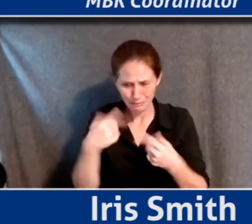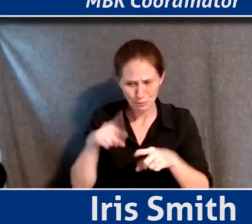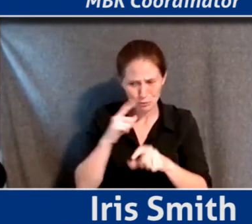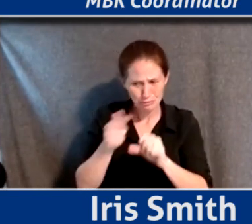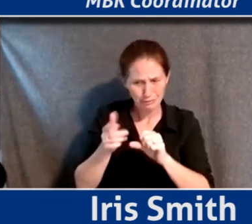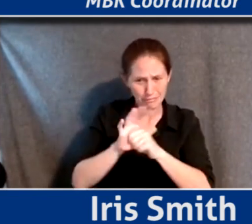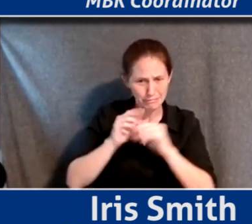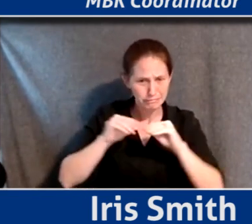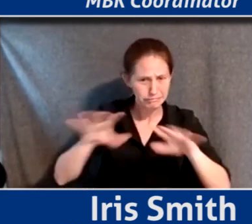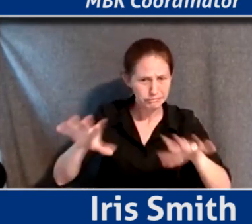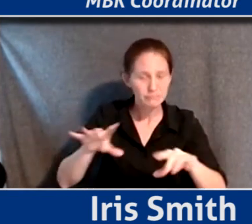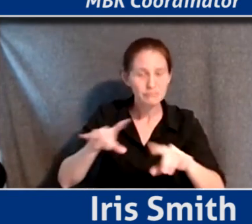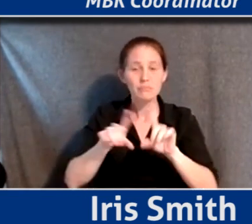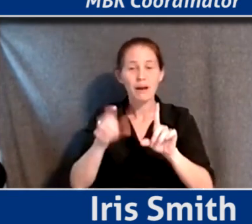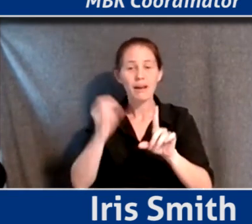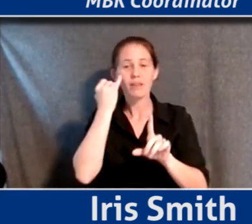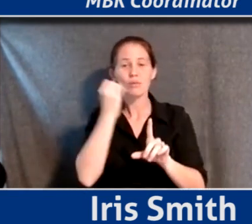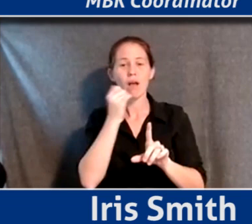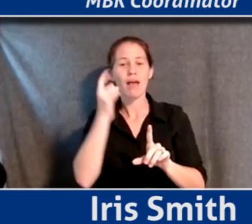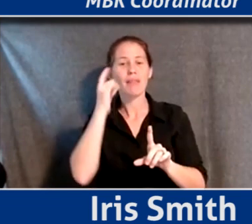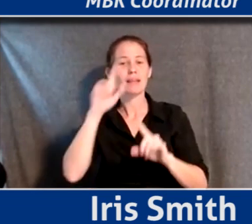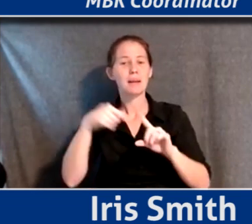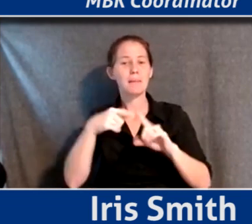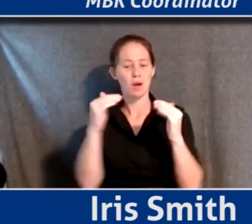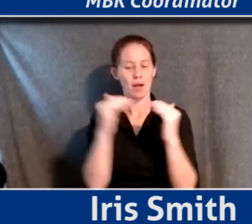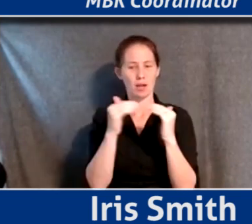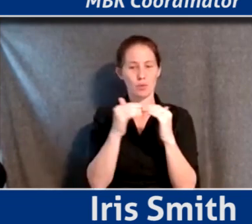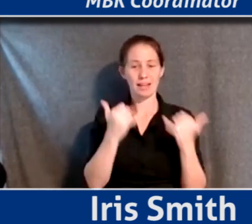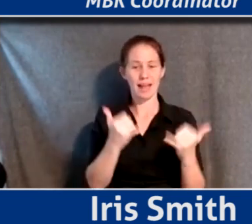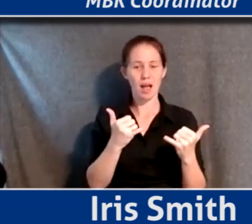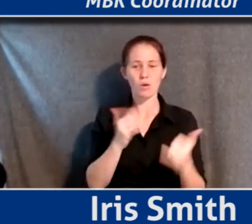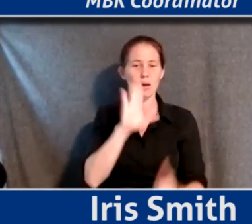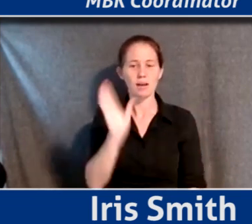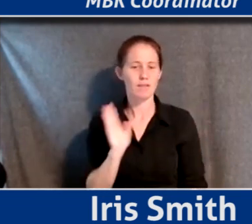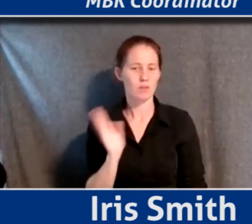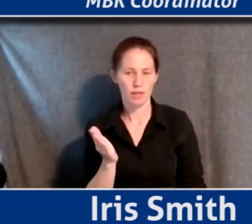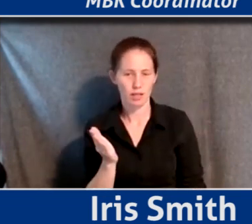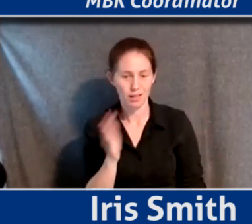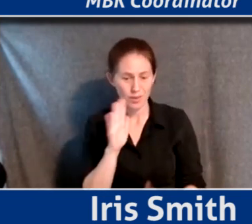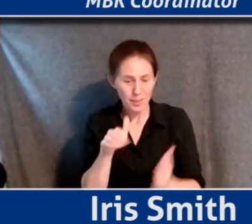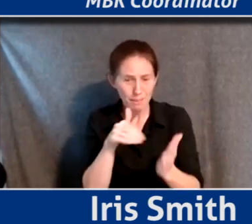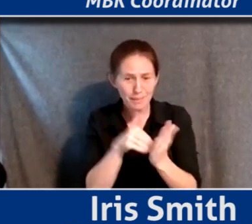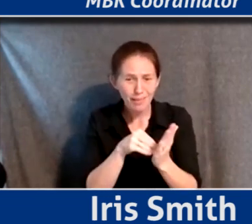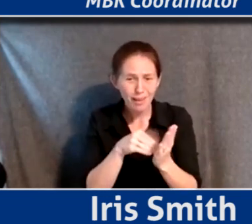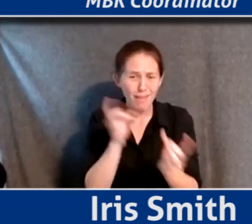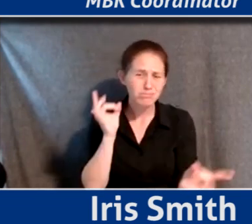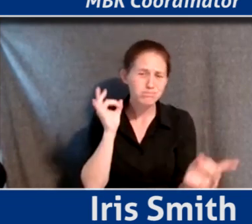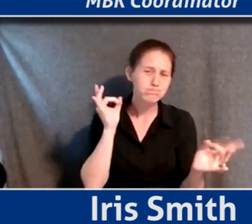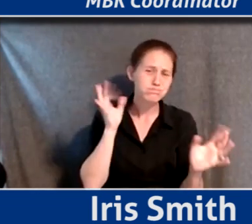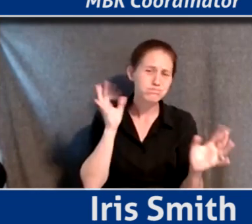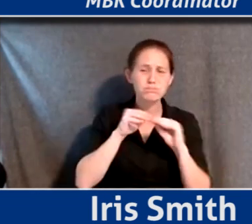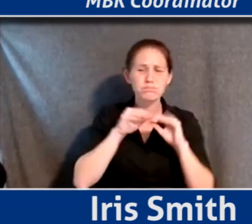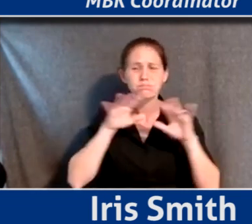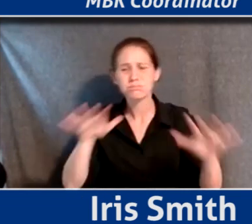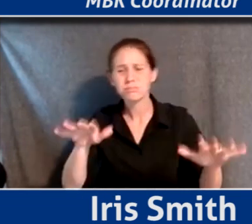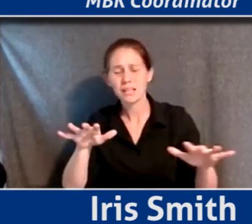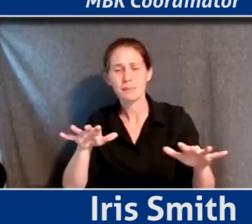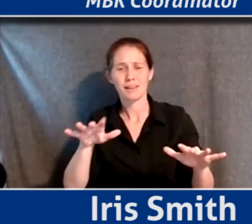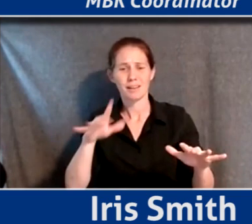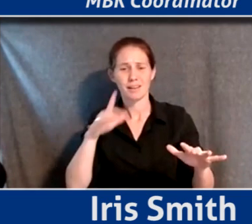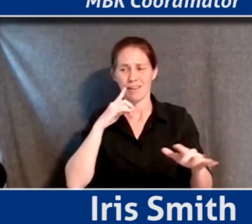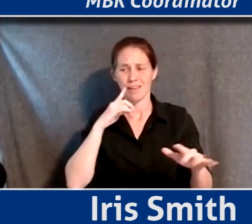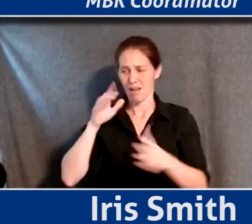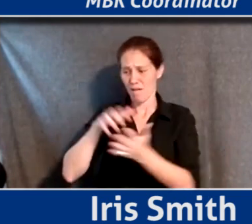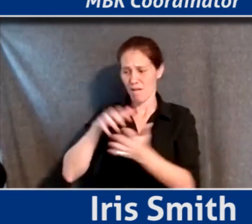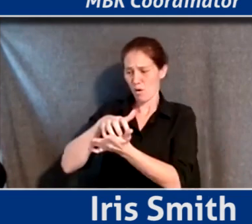but, you know, if we're not thinking about equity now, we're never going to be, right? In the middle of a pandemic when vulnerabilities